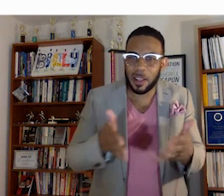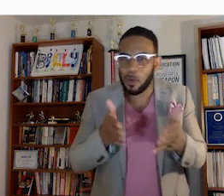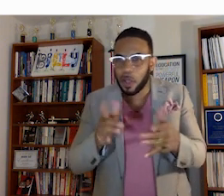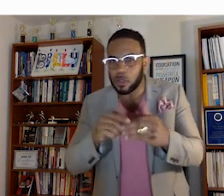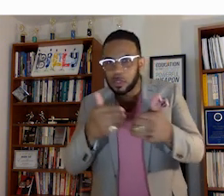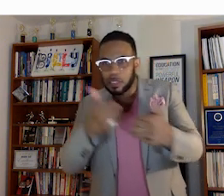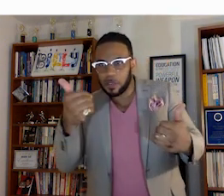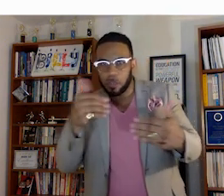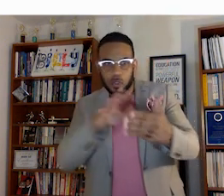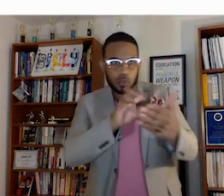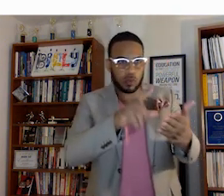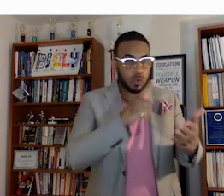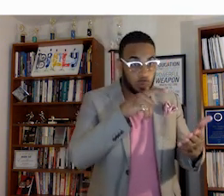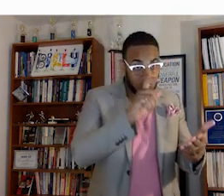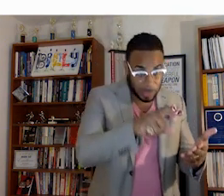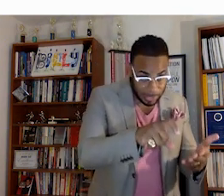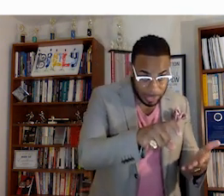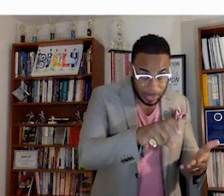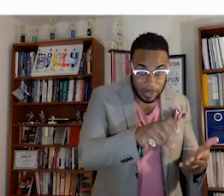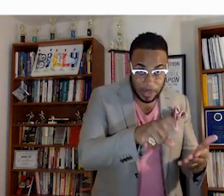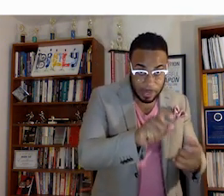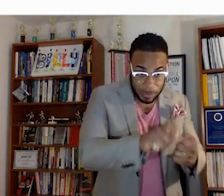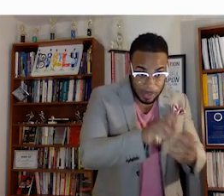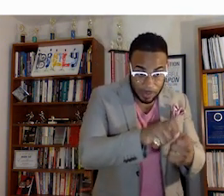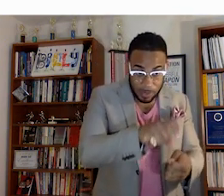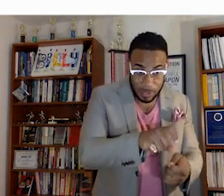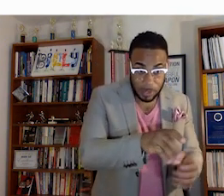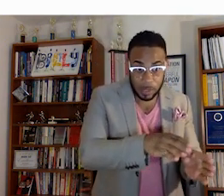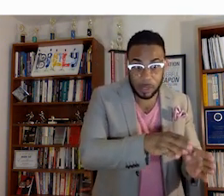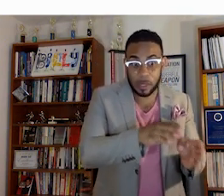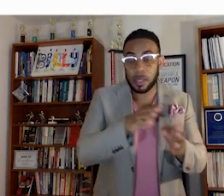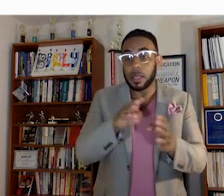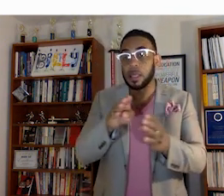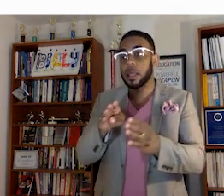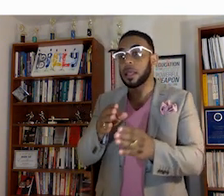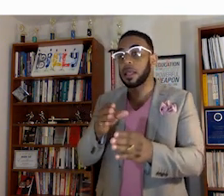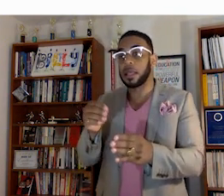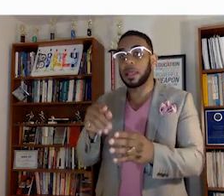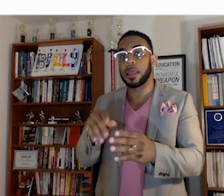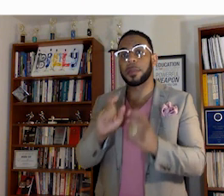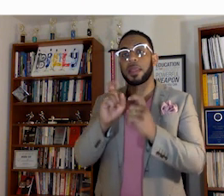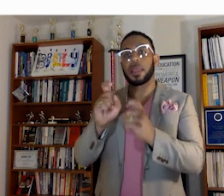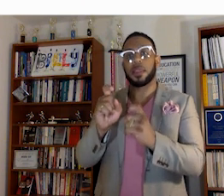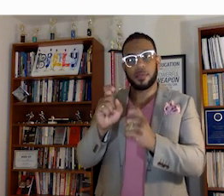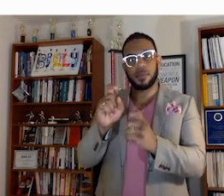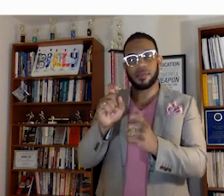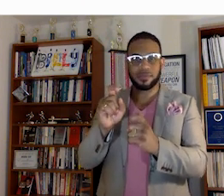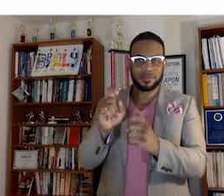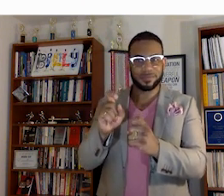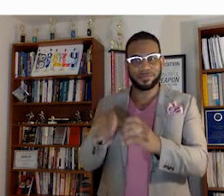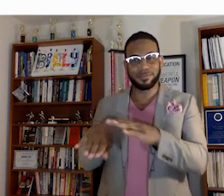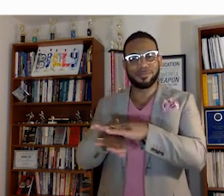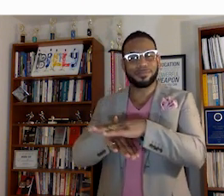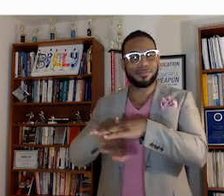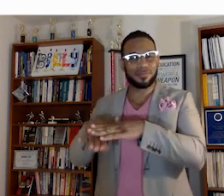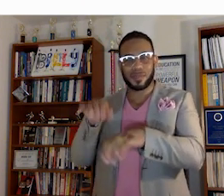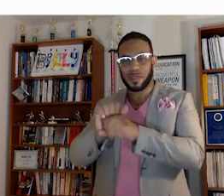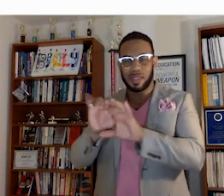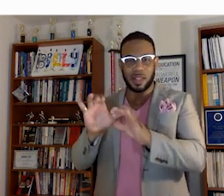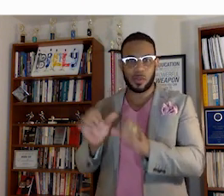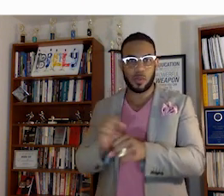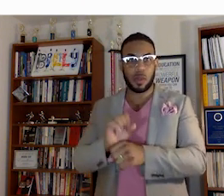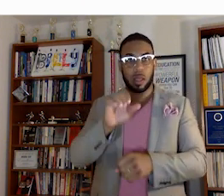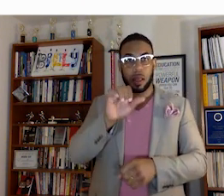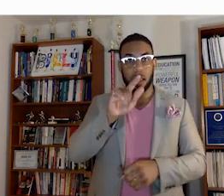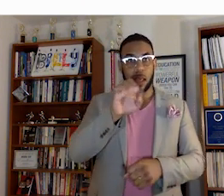to differentiate students who needed specific needs and be given remedial work in classrooms. Nate Alfred